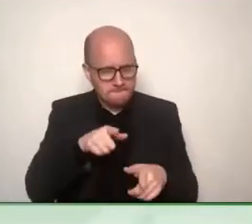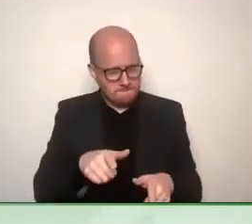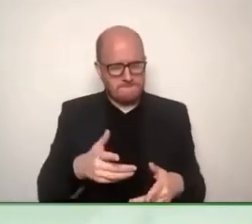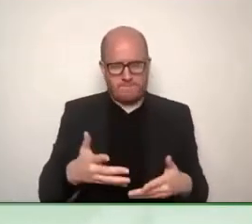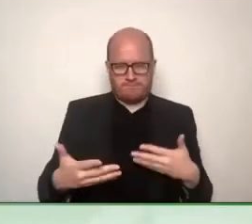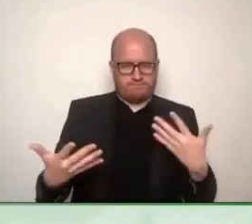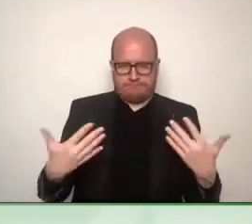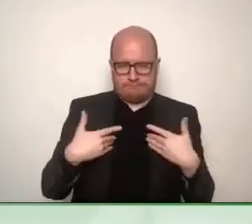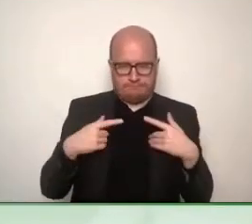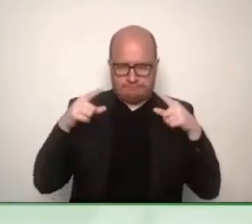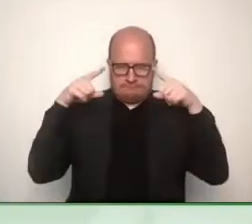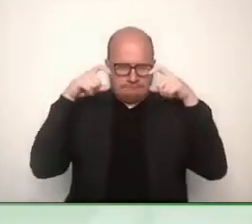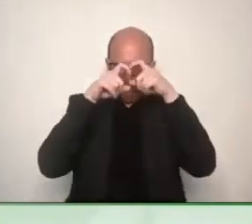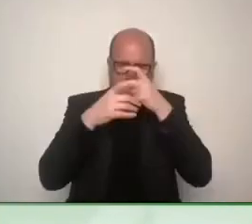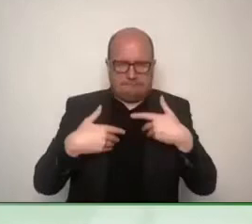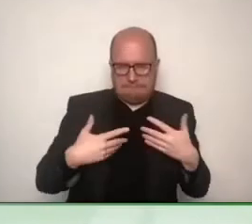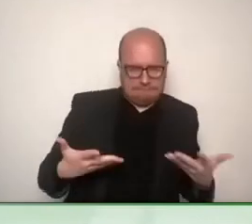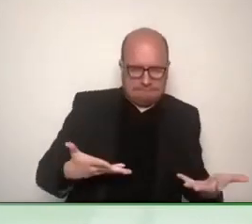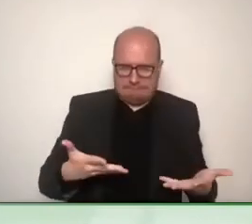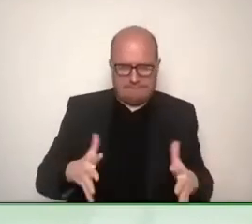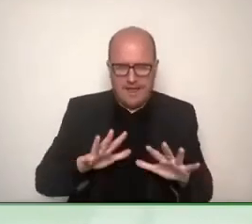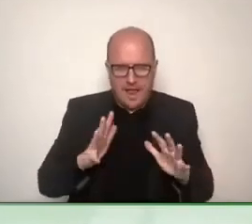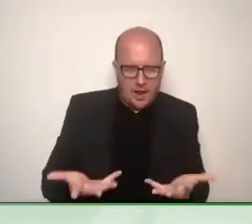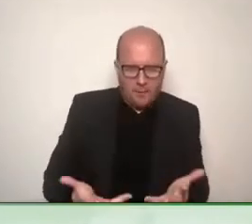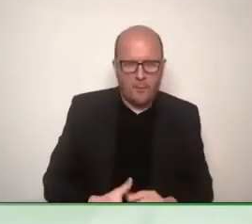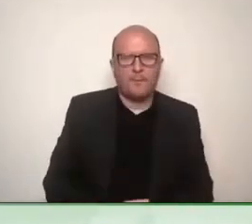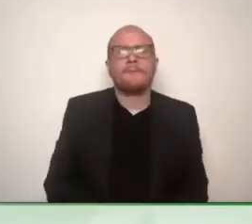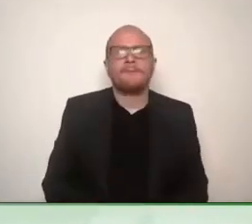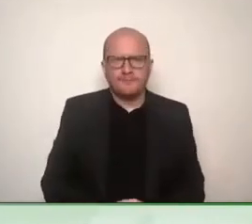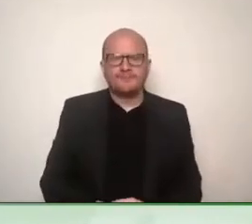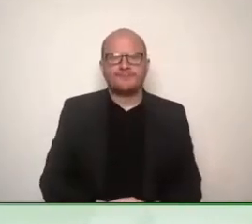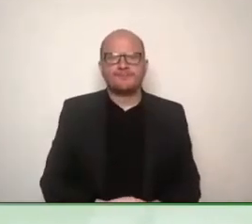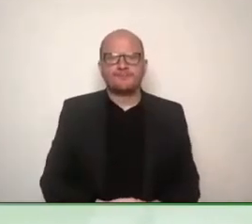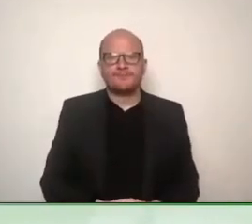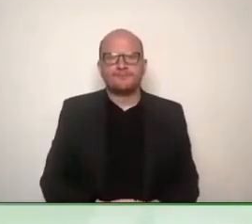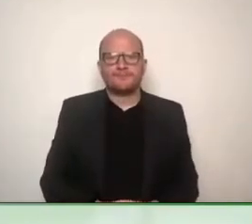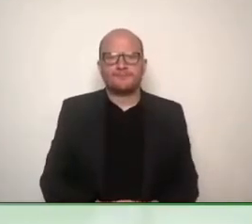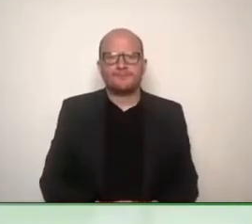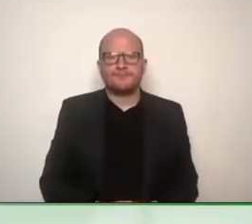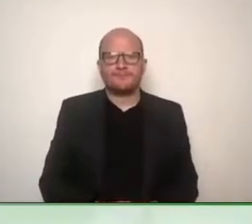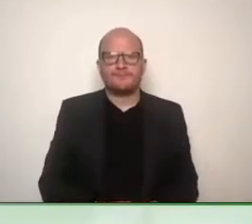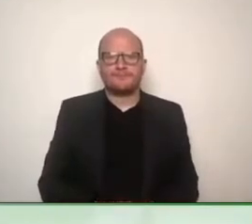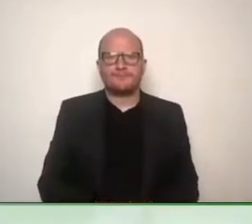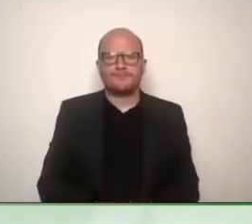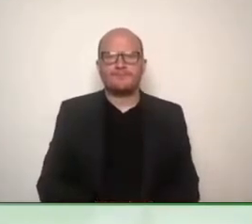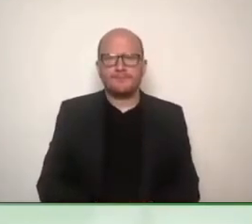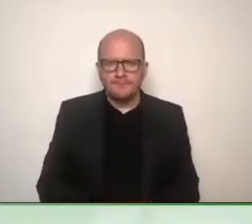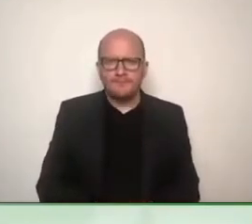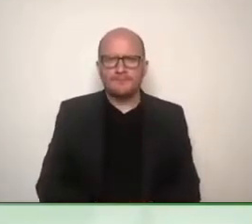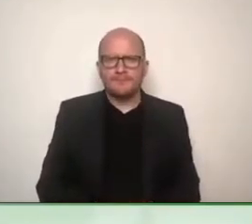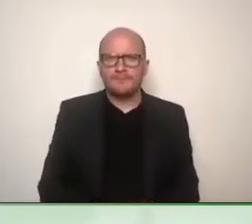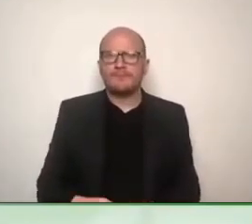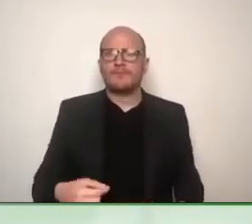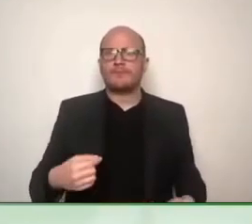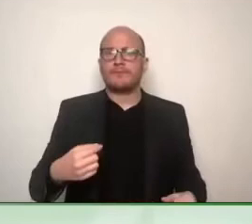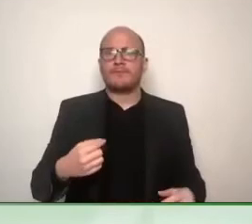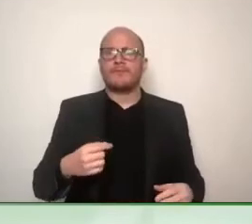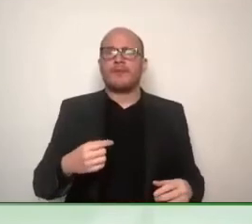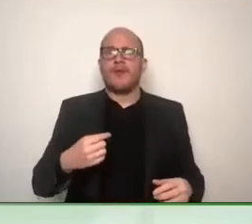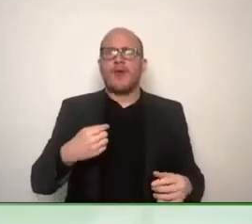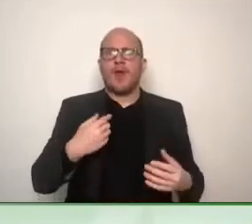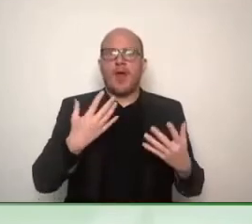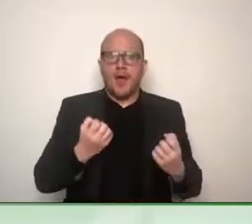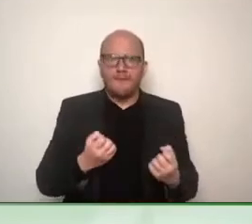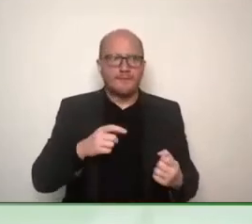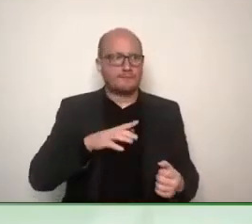of assistive technology. And that led to really a global process with regional consultations in different parts of the world. I think a bit